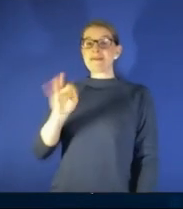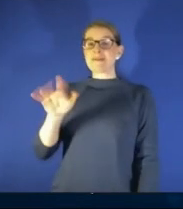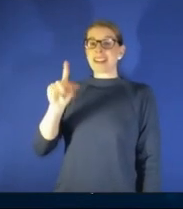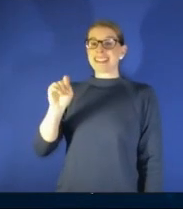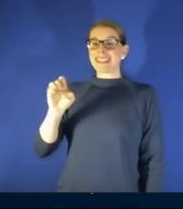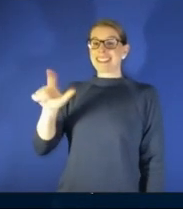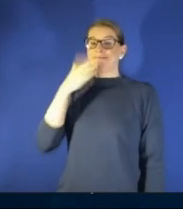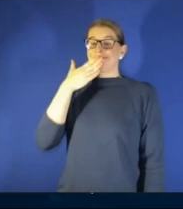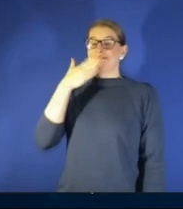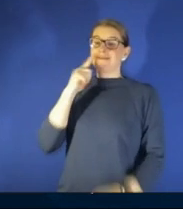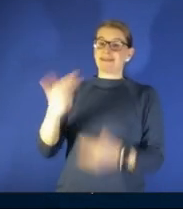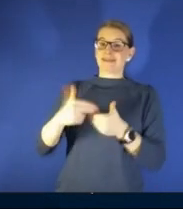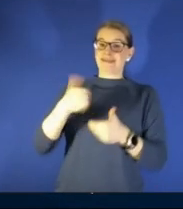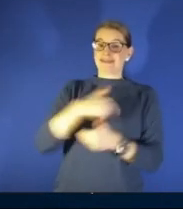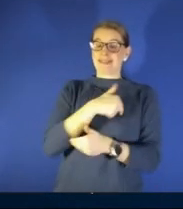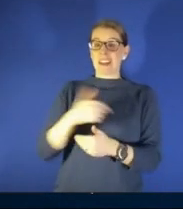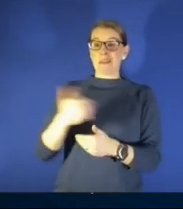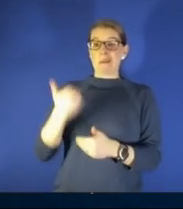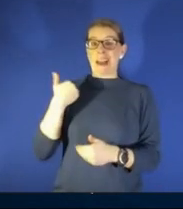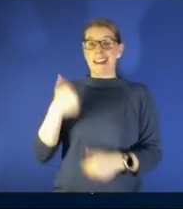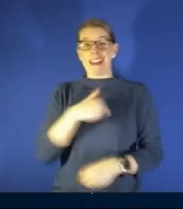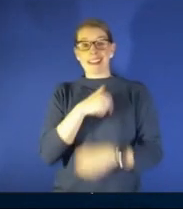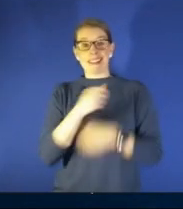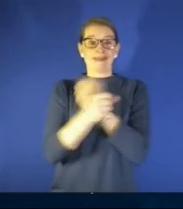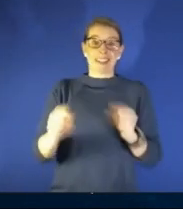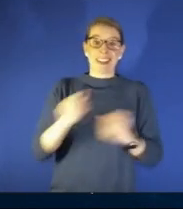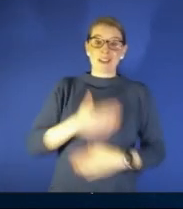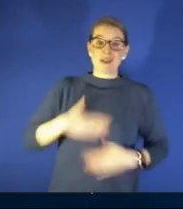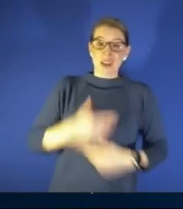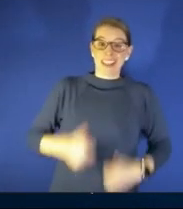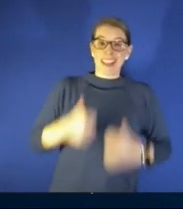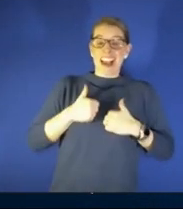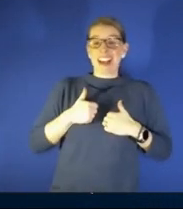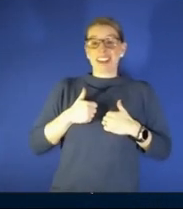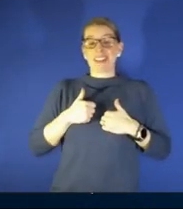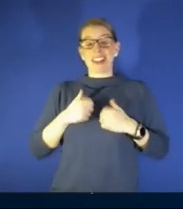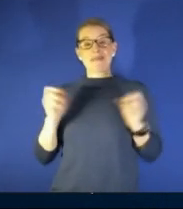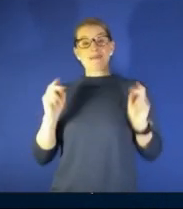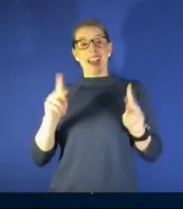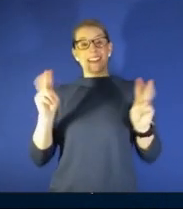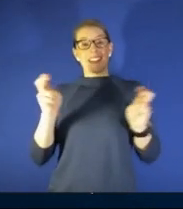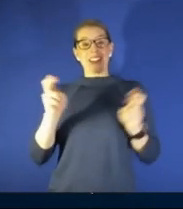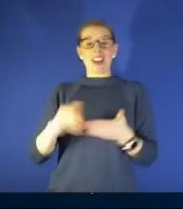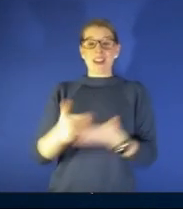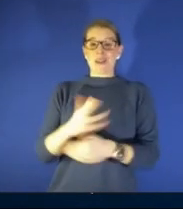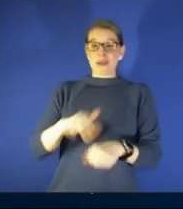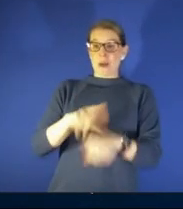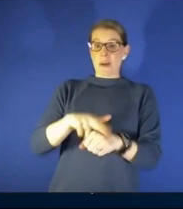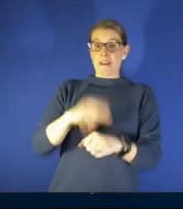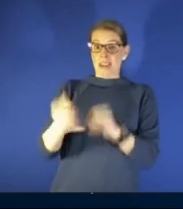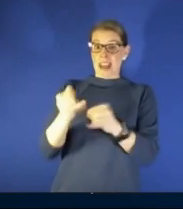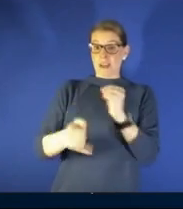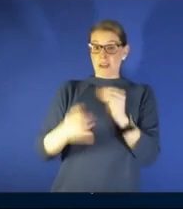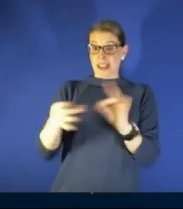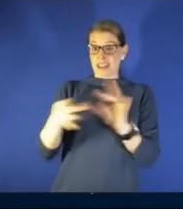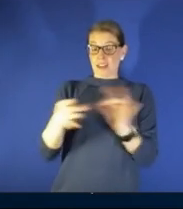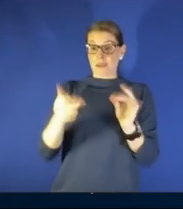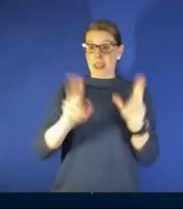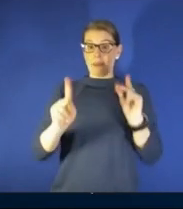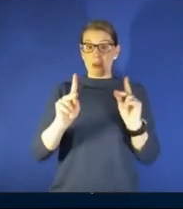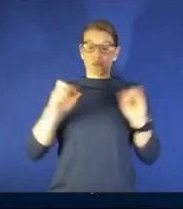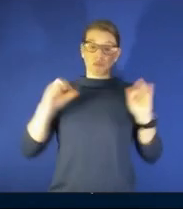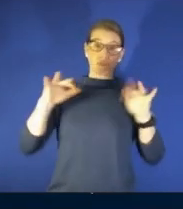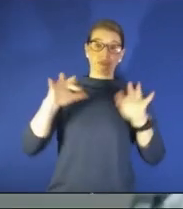reminding us to stay safe and enjoy life and get back to that you know the new normal just your final message as folks head out to enjoy this week